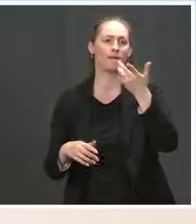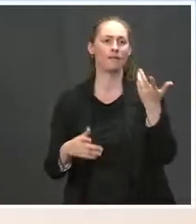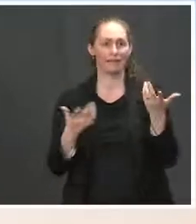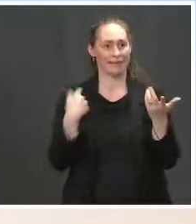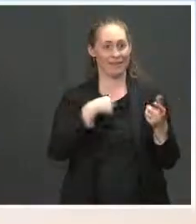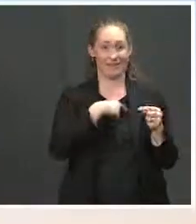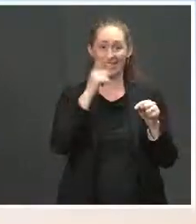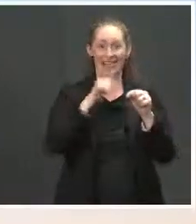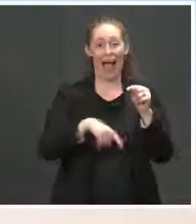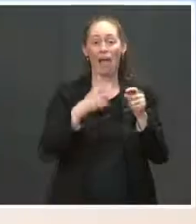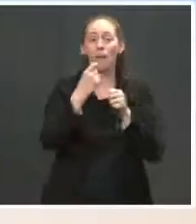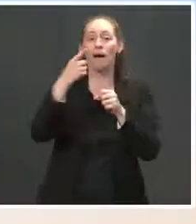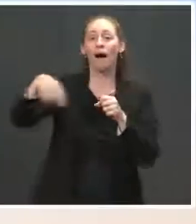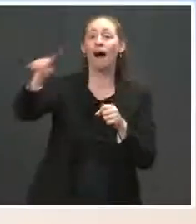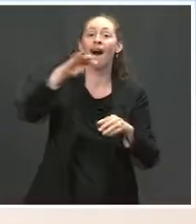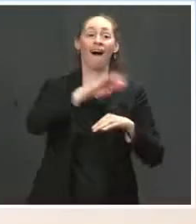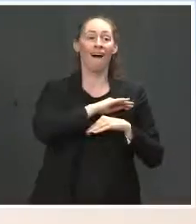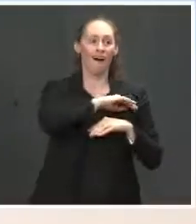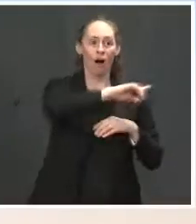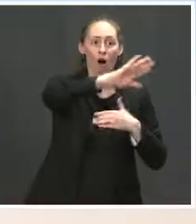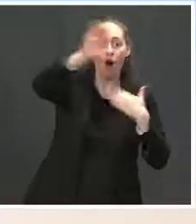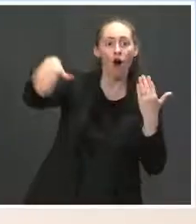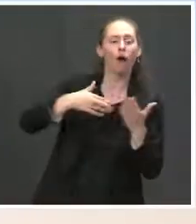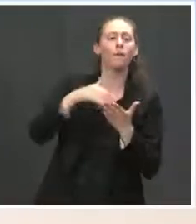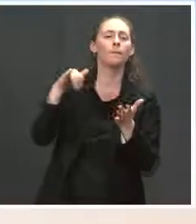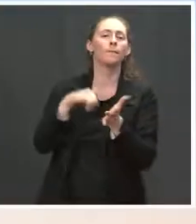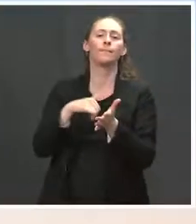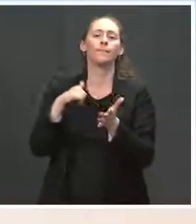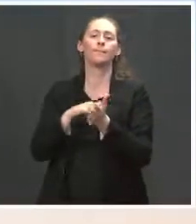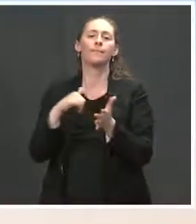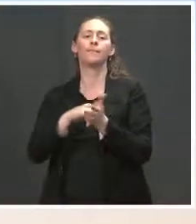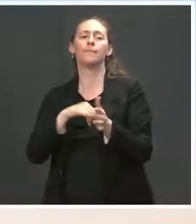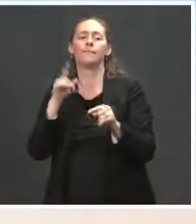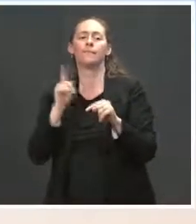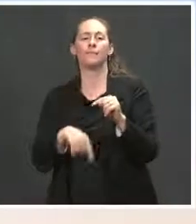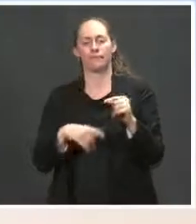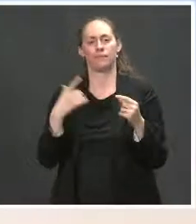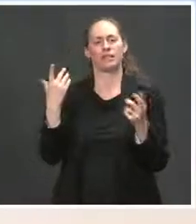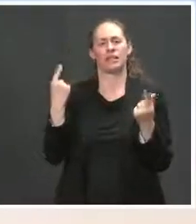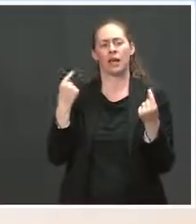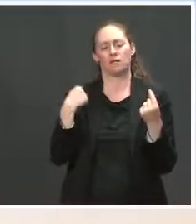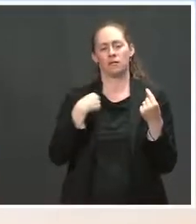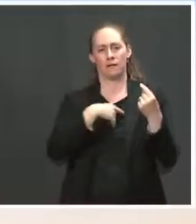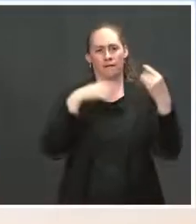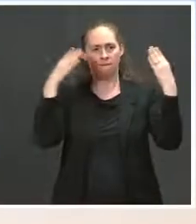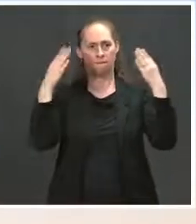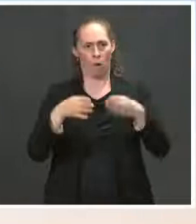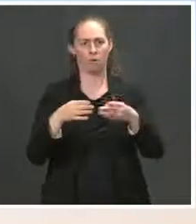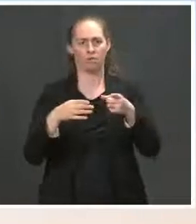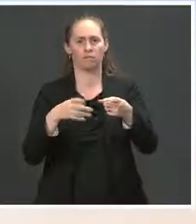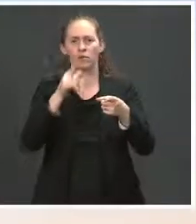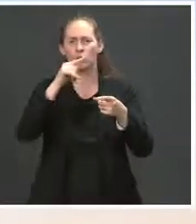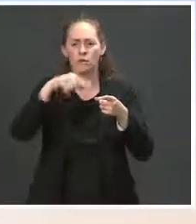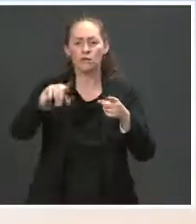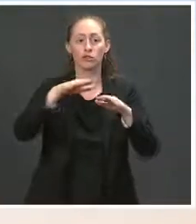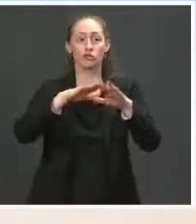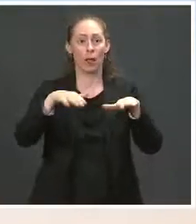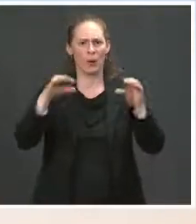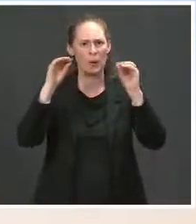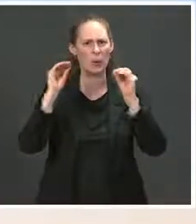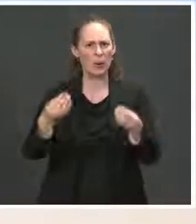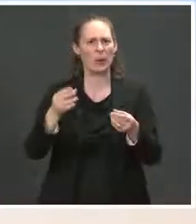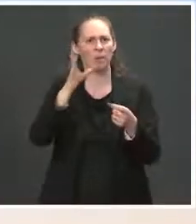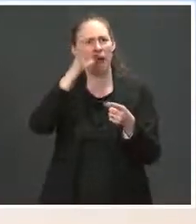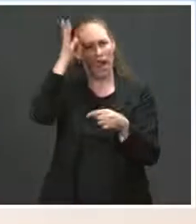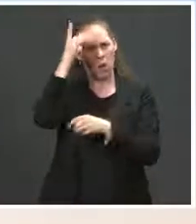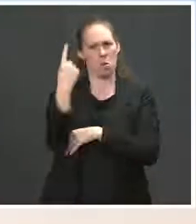President's objective has been is to, you know, focus on the unaccompanied children, those who had been ripped from their parents'